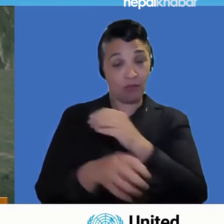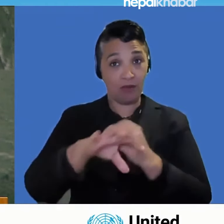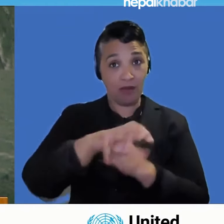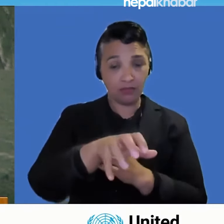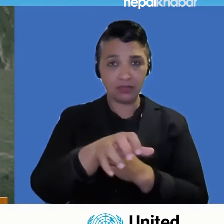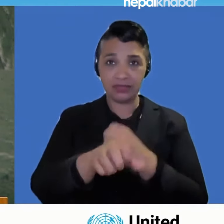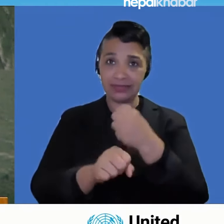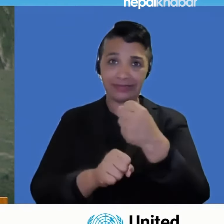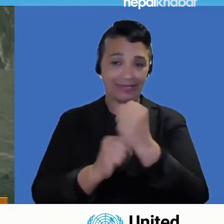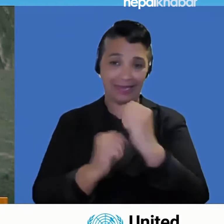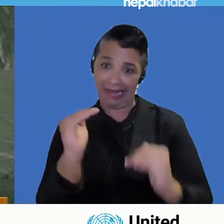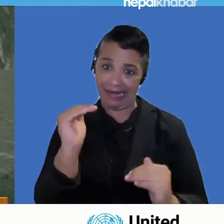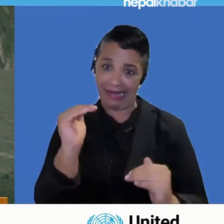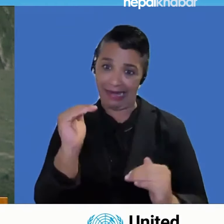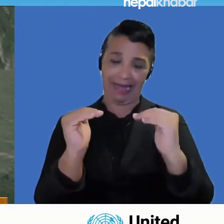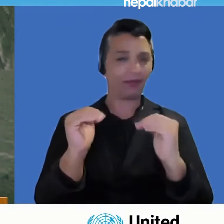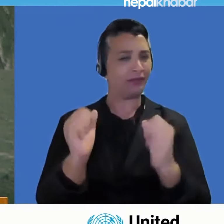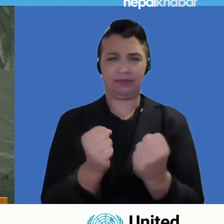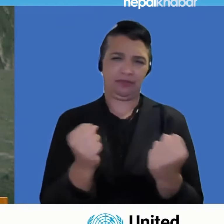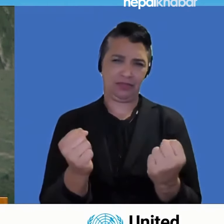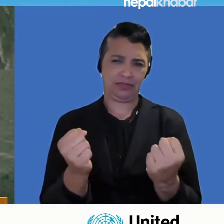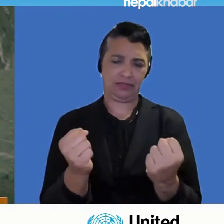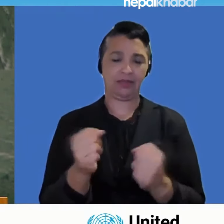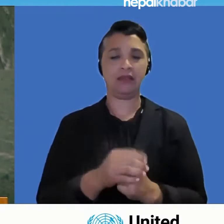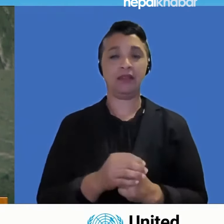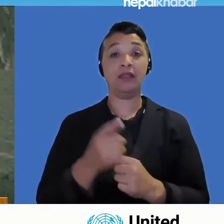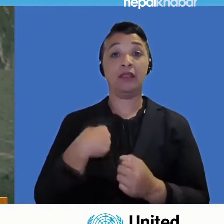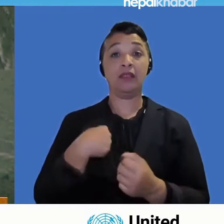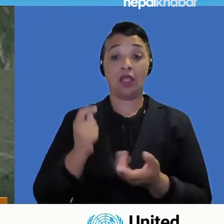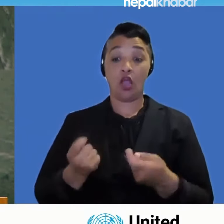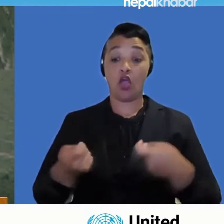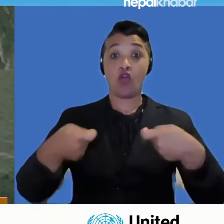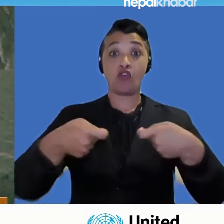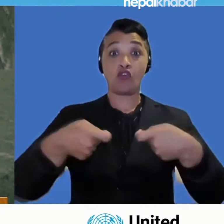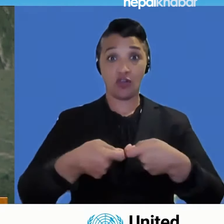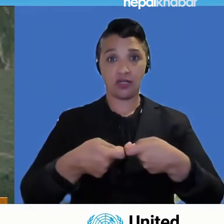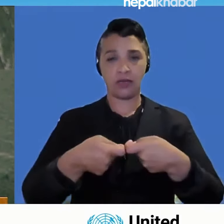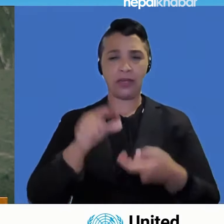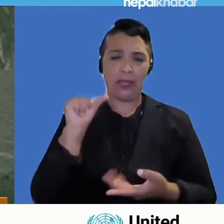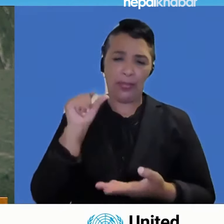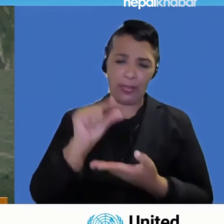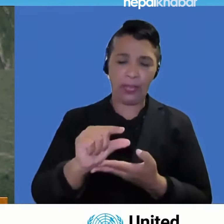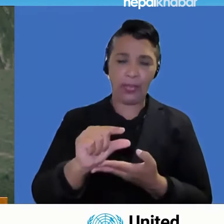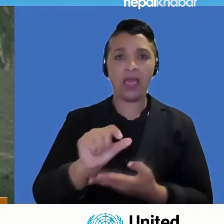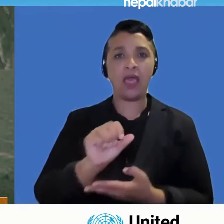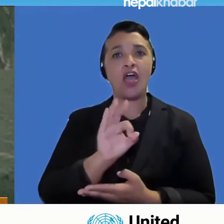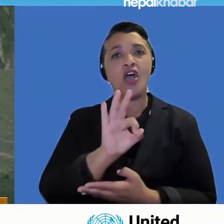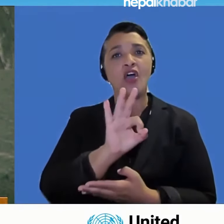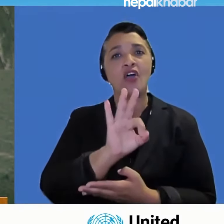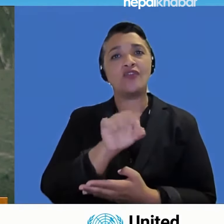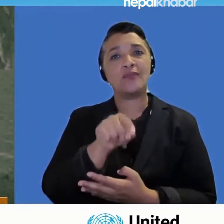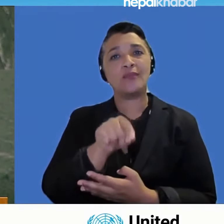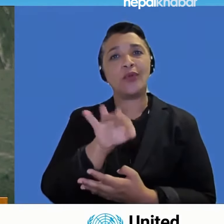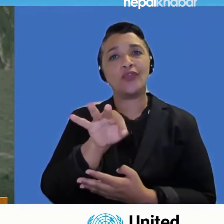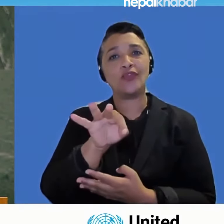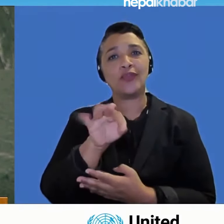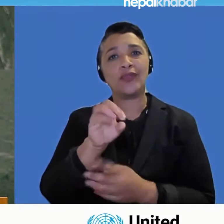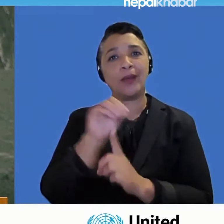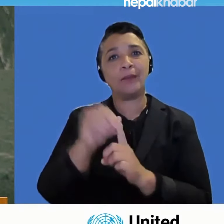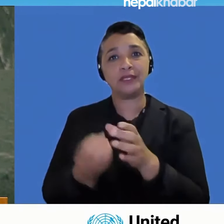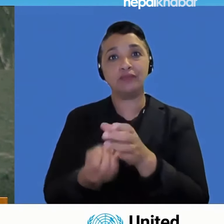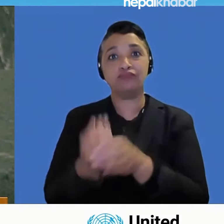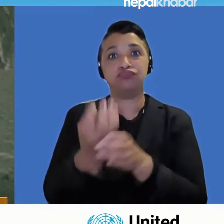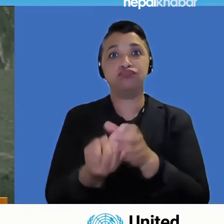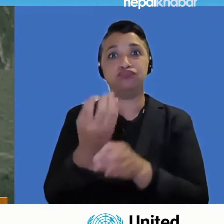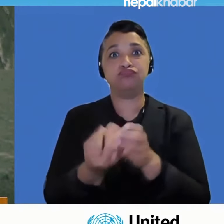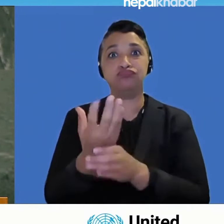a mere 3.3% of global greenhouse gas emissions, LDCs are among the most